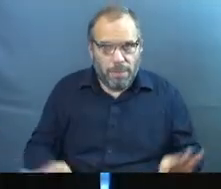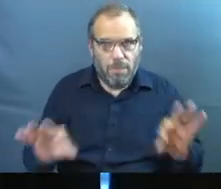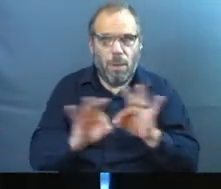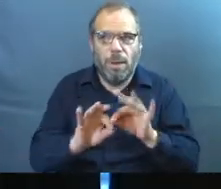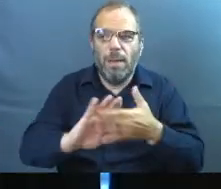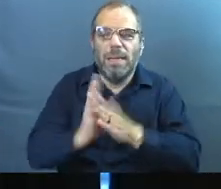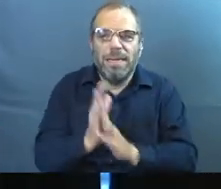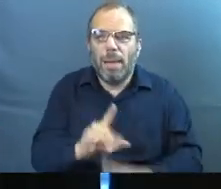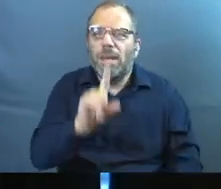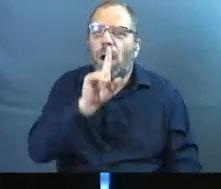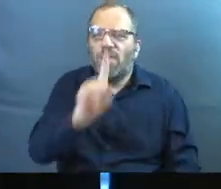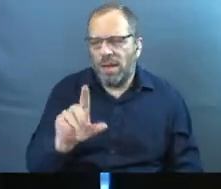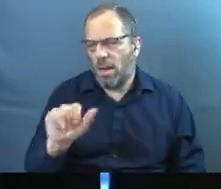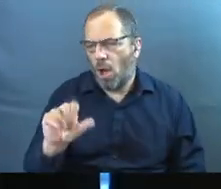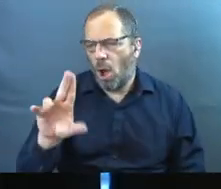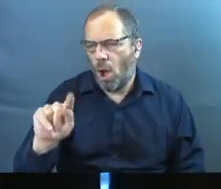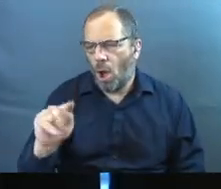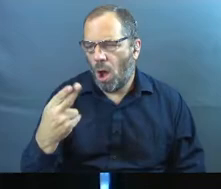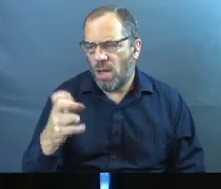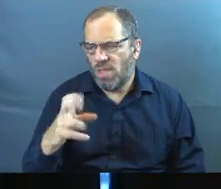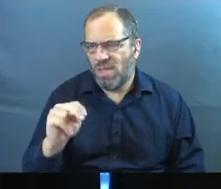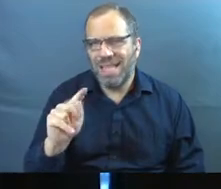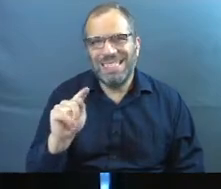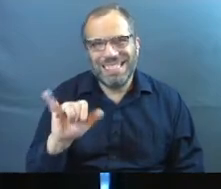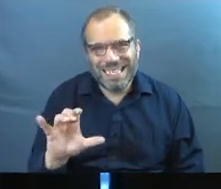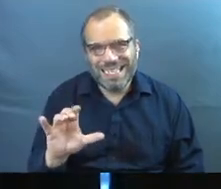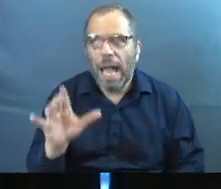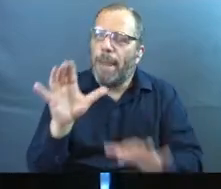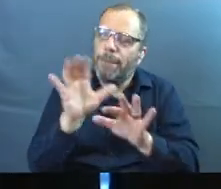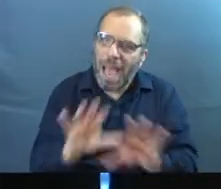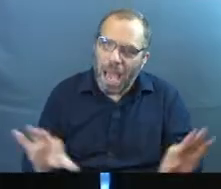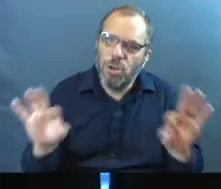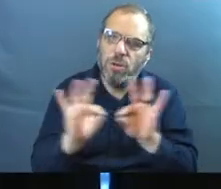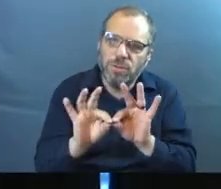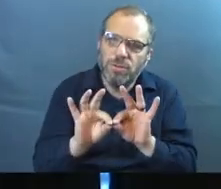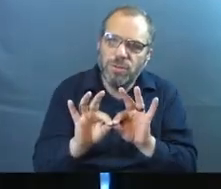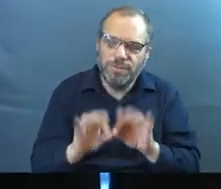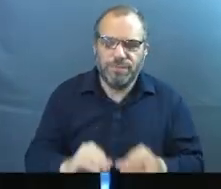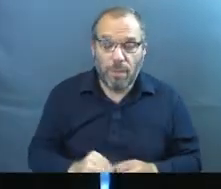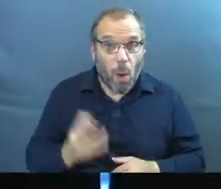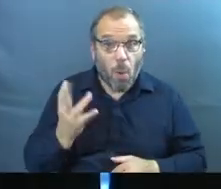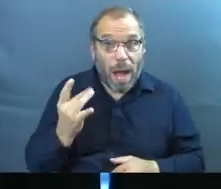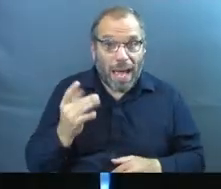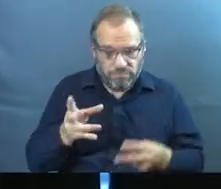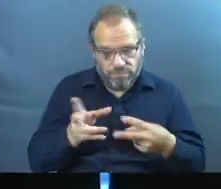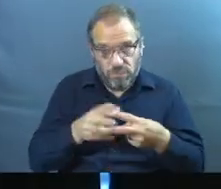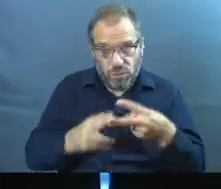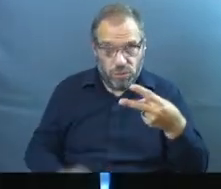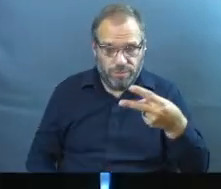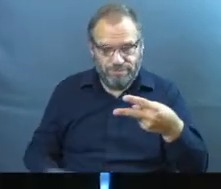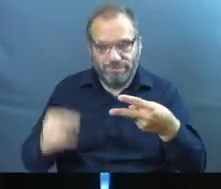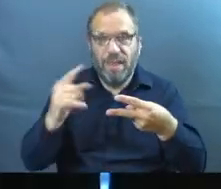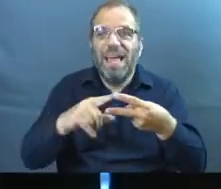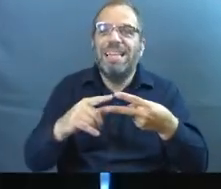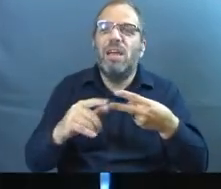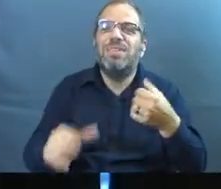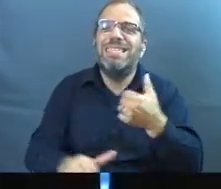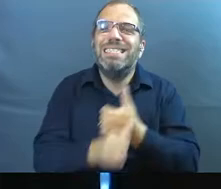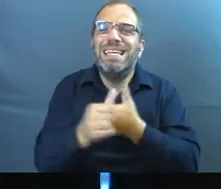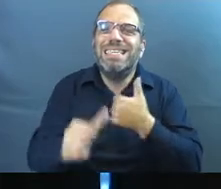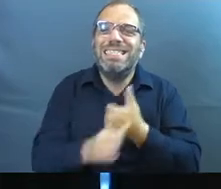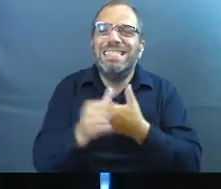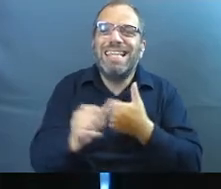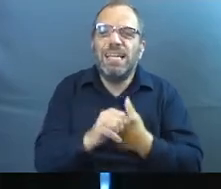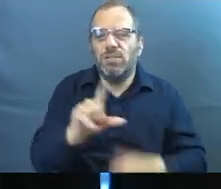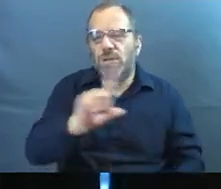Being authentic community is so, so important. A couple of the reasons why is because there's this danger zone, okay?